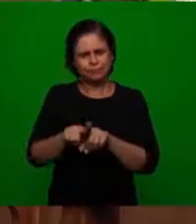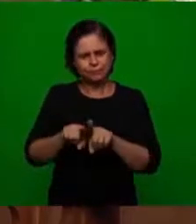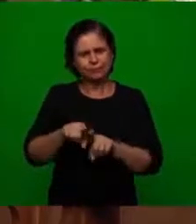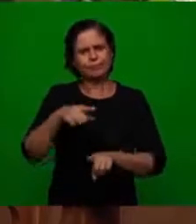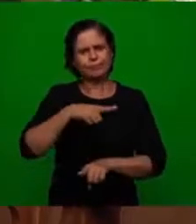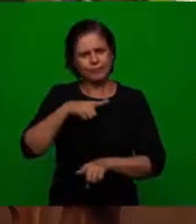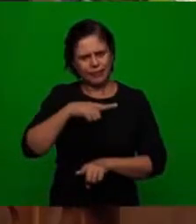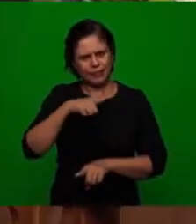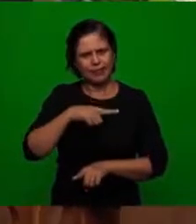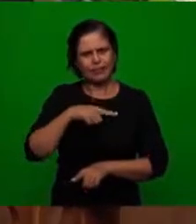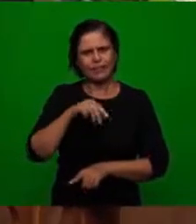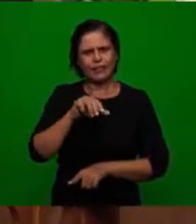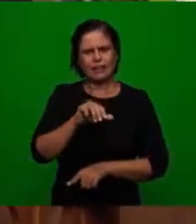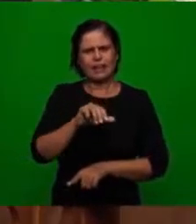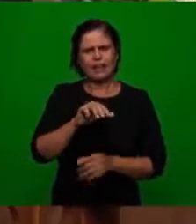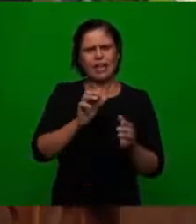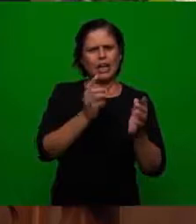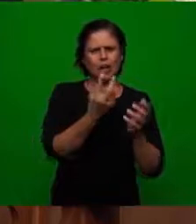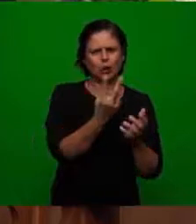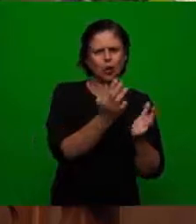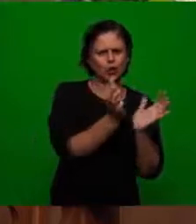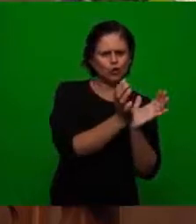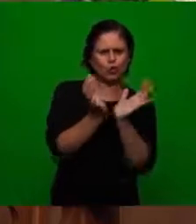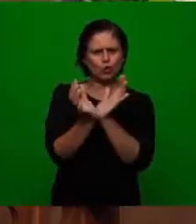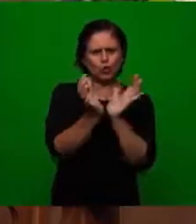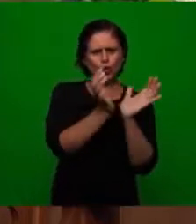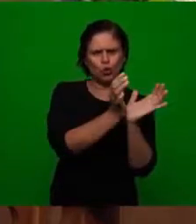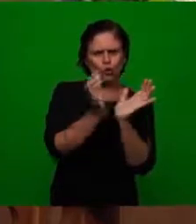and valdances in